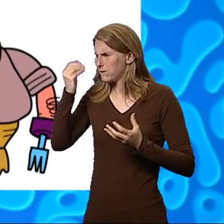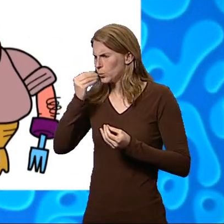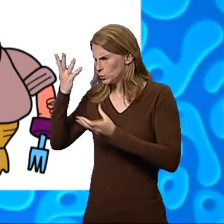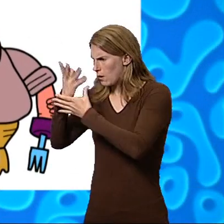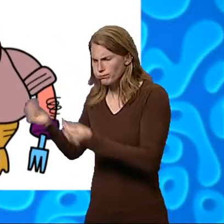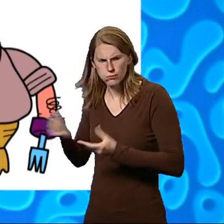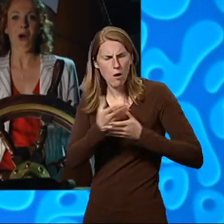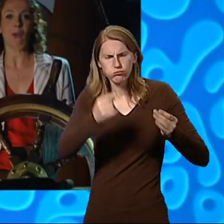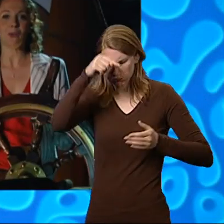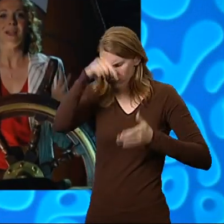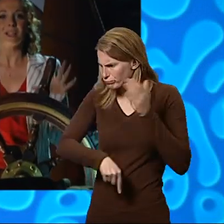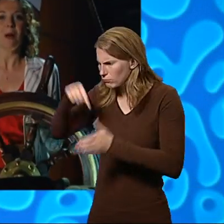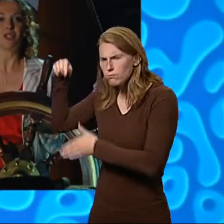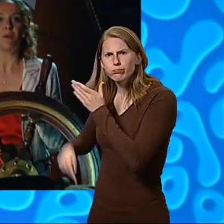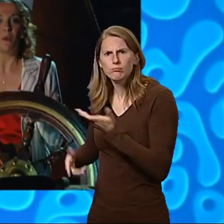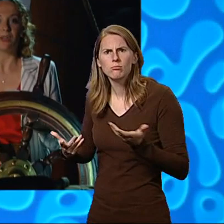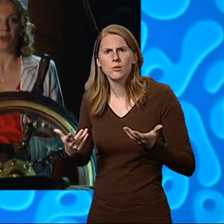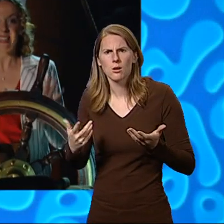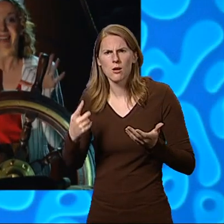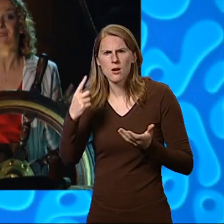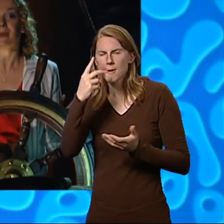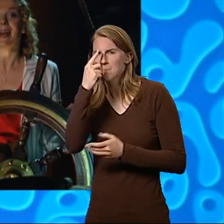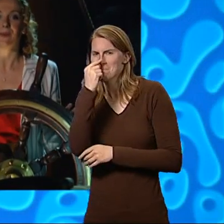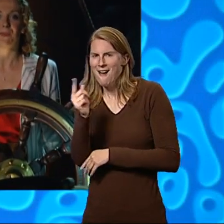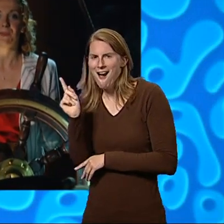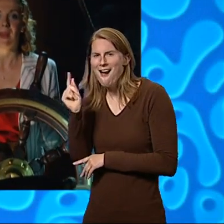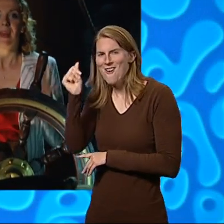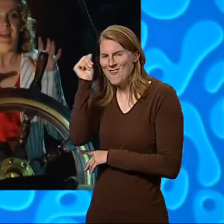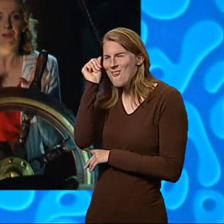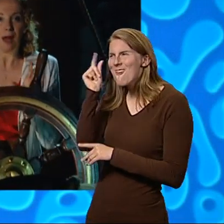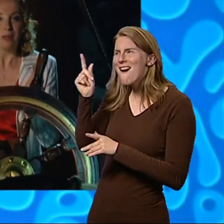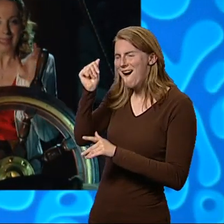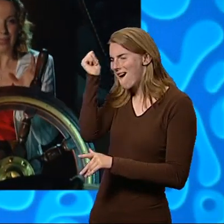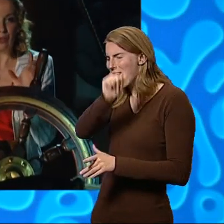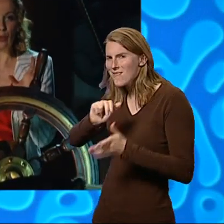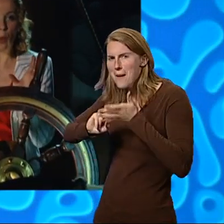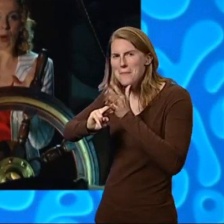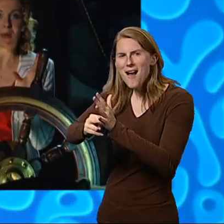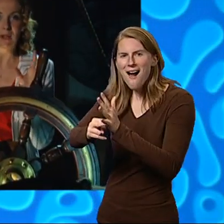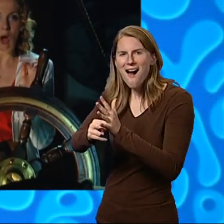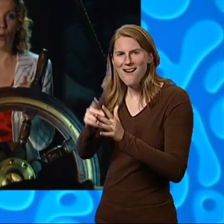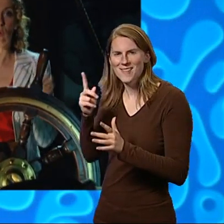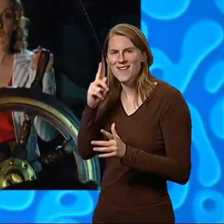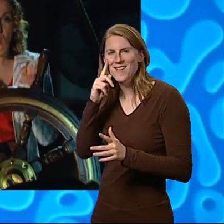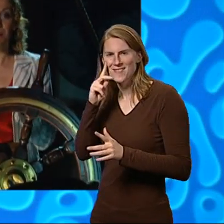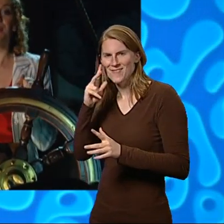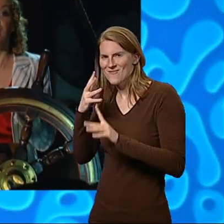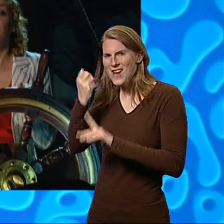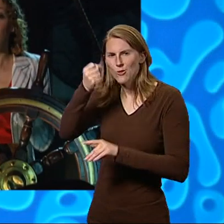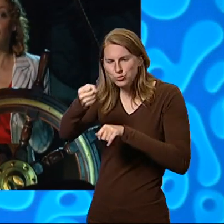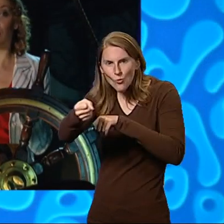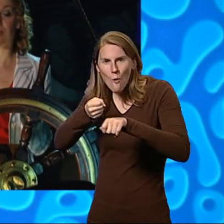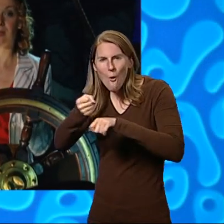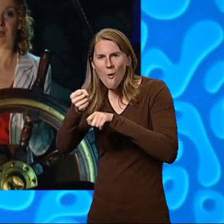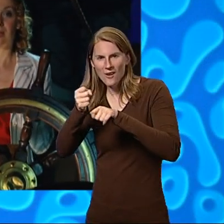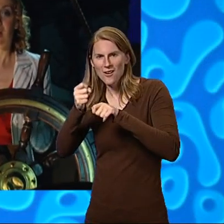their eyes. Down in the hold, Smudge had been working on his clever plan. He had found a little saw and made a hole right beneath